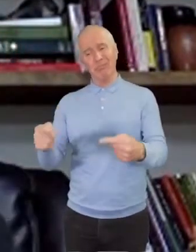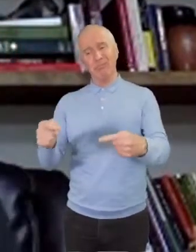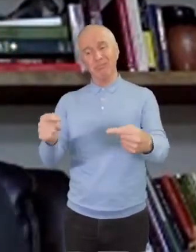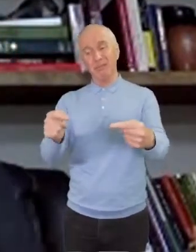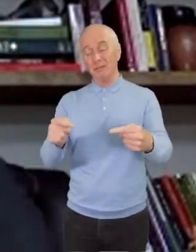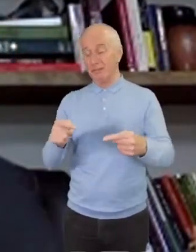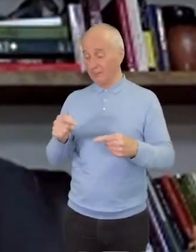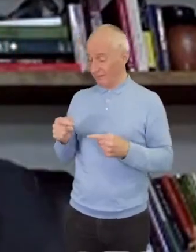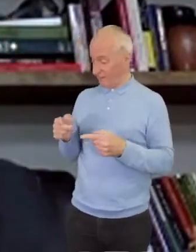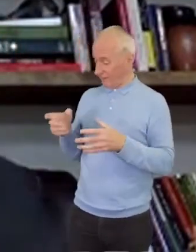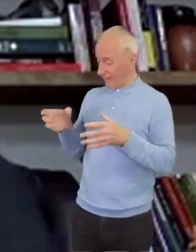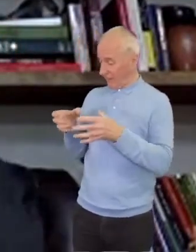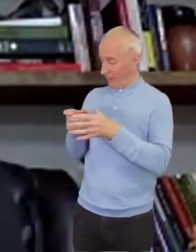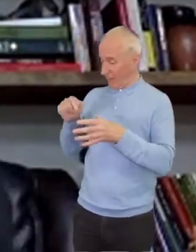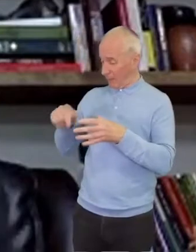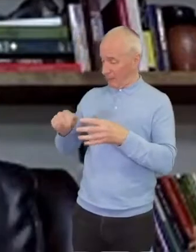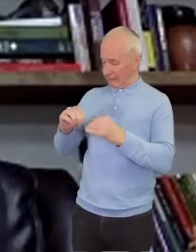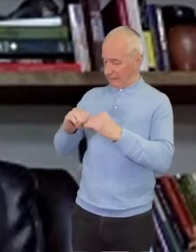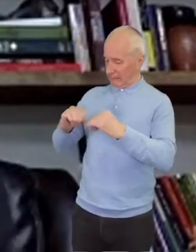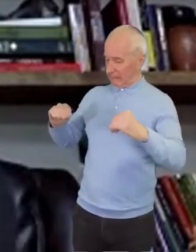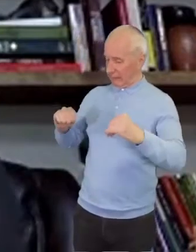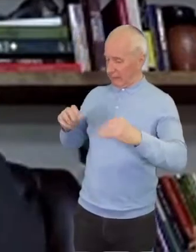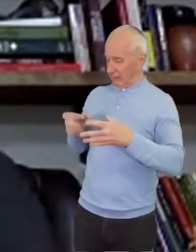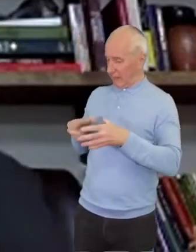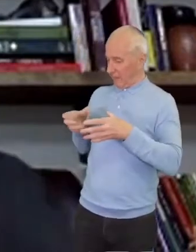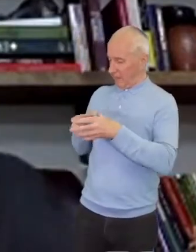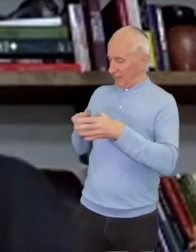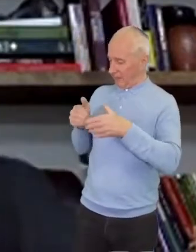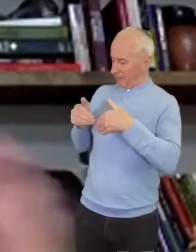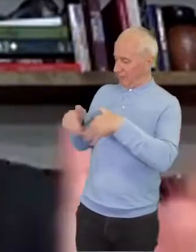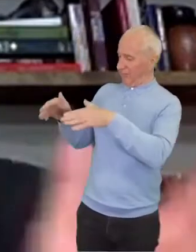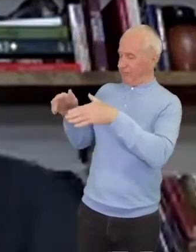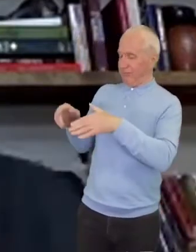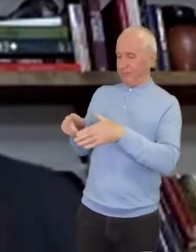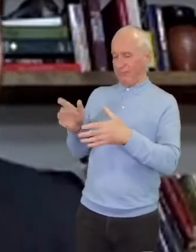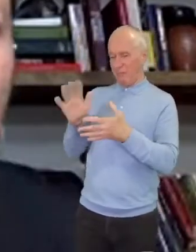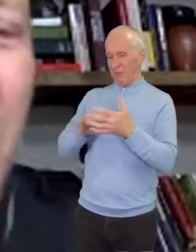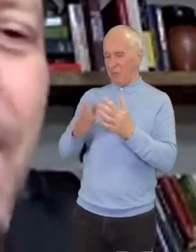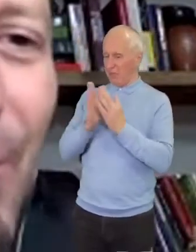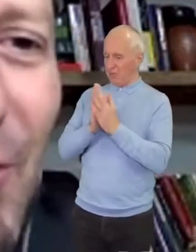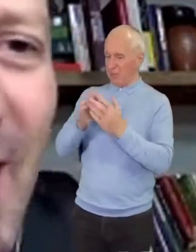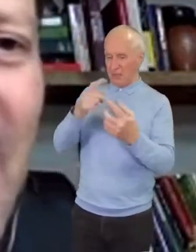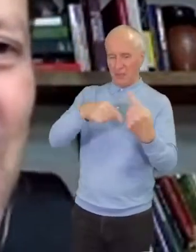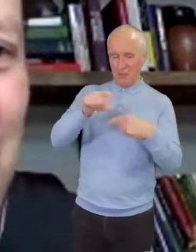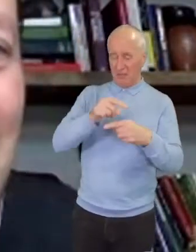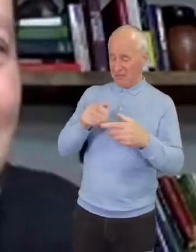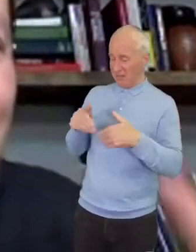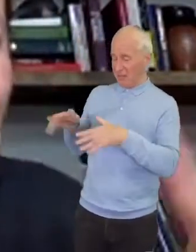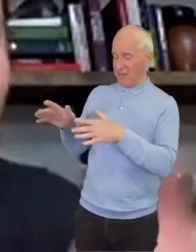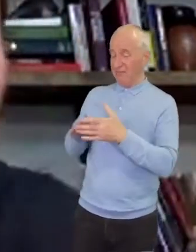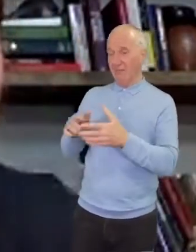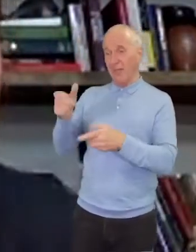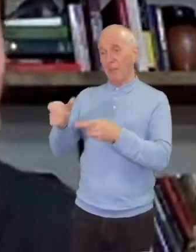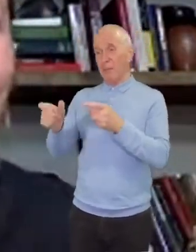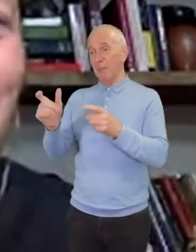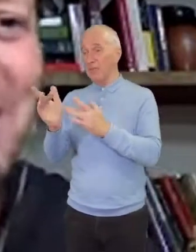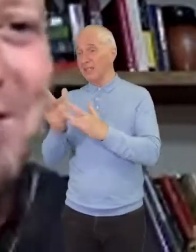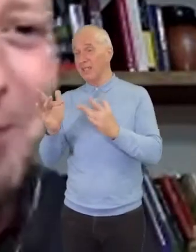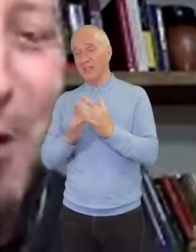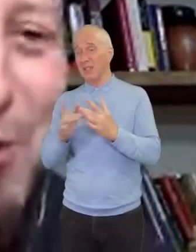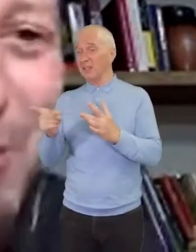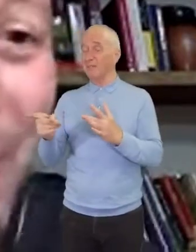who were on the fringes of the faith or even ostracized by the religious community were the people that Jesus often